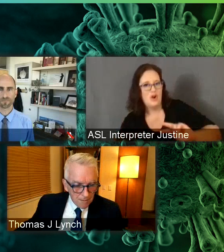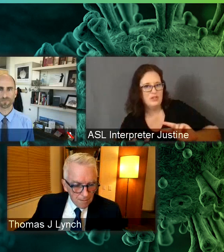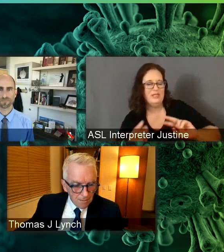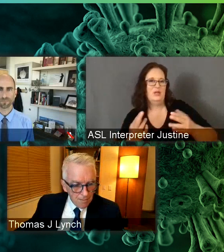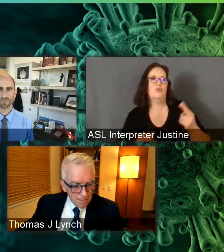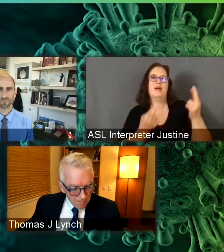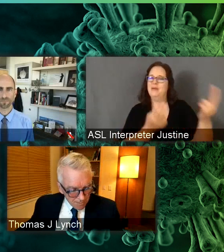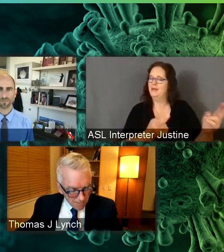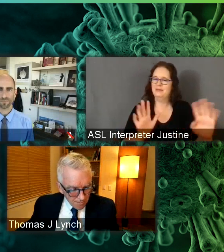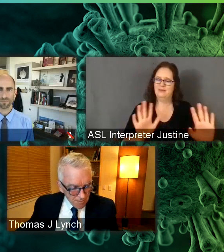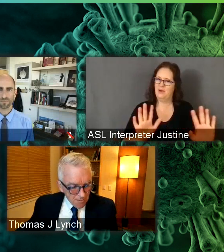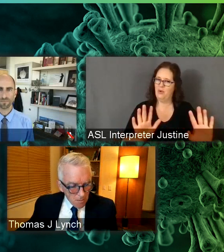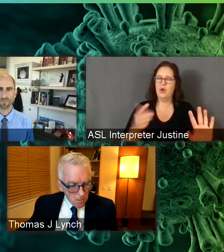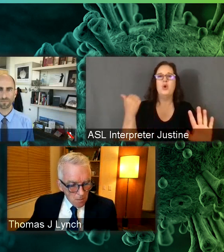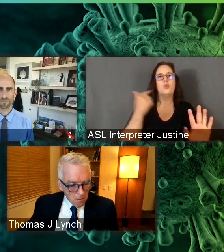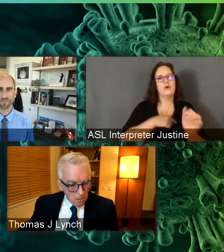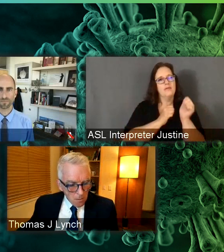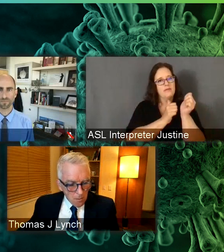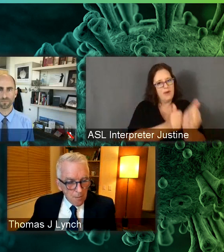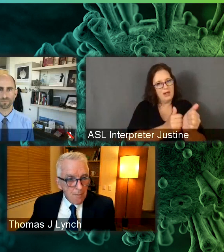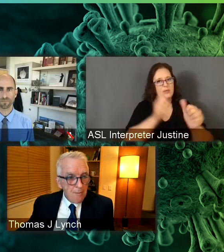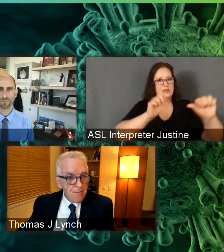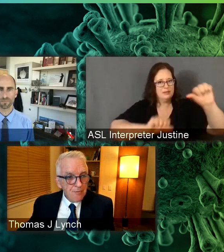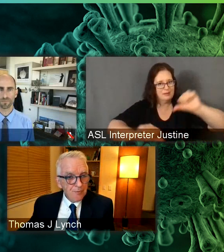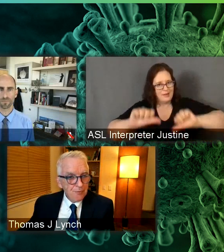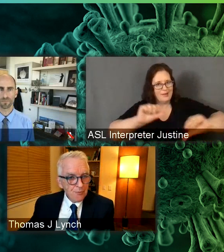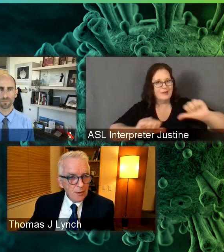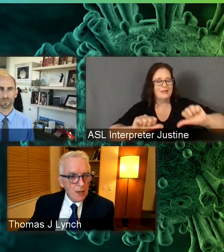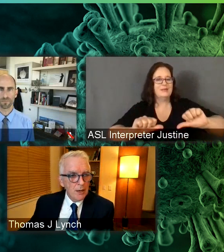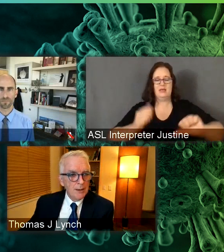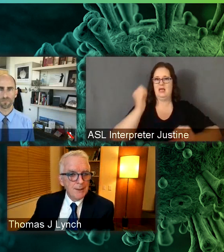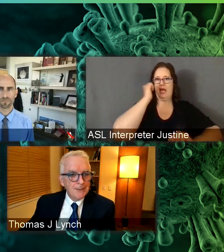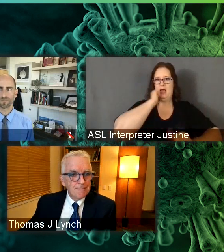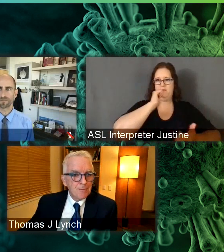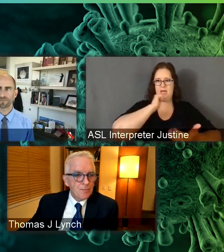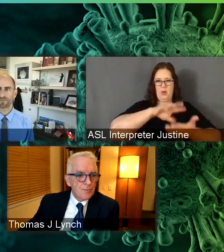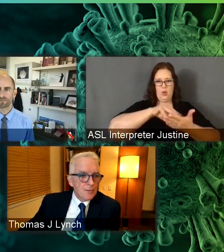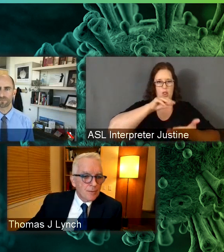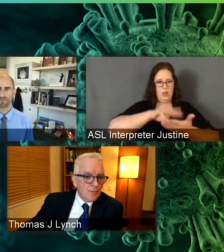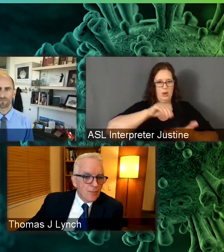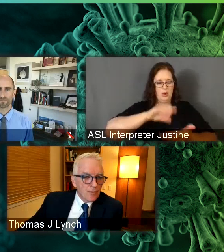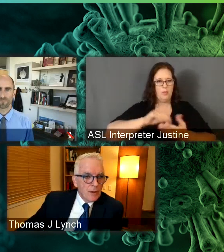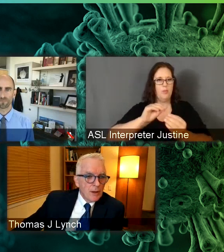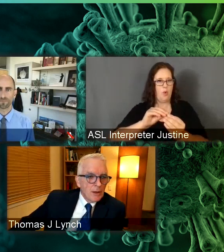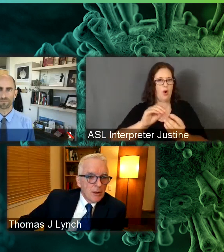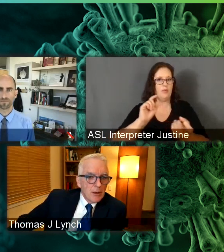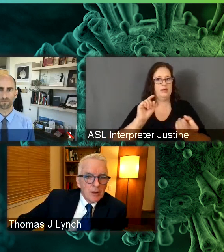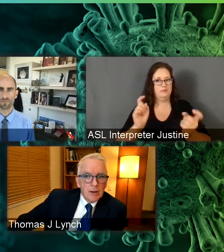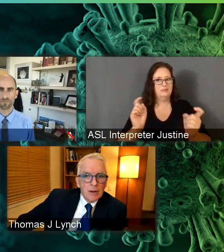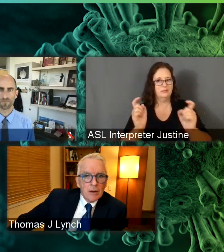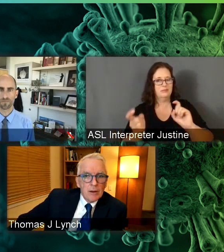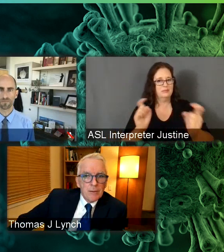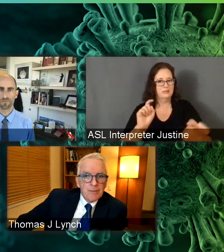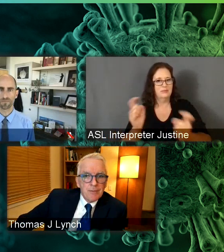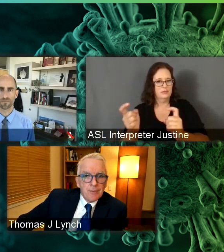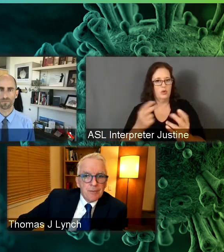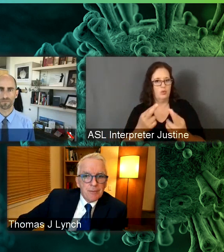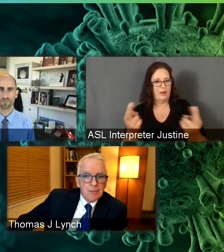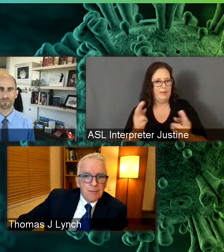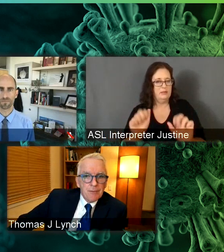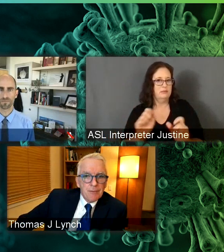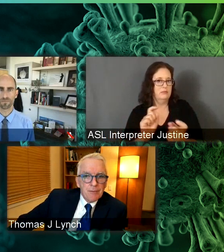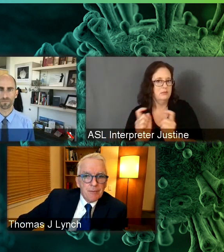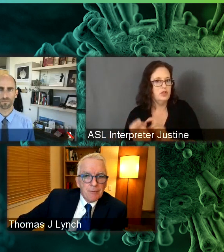following the science and we're learning more, obviously, every day. And so that messaging around, you know,